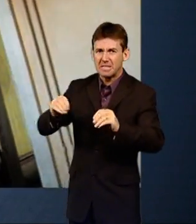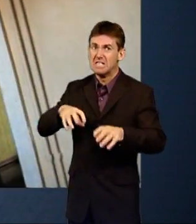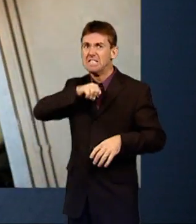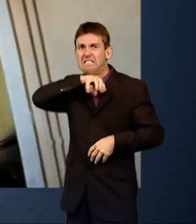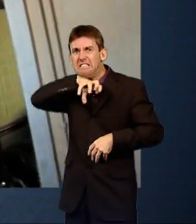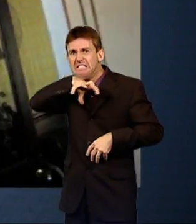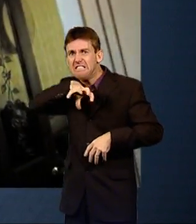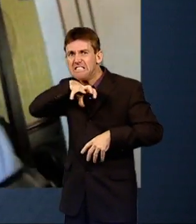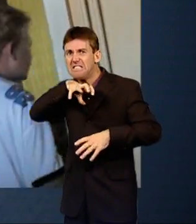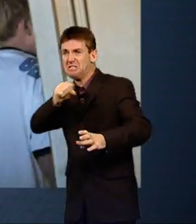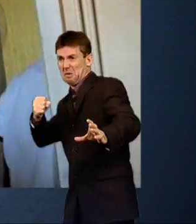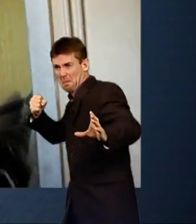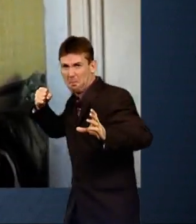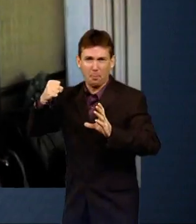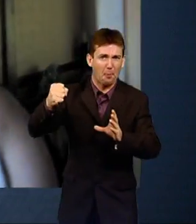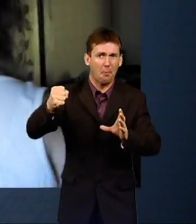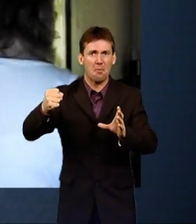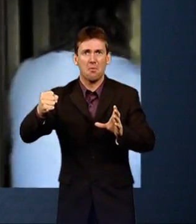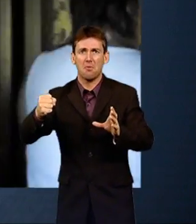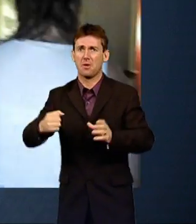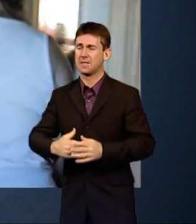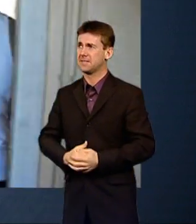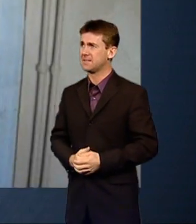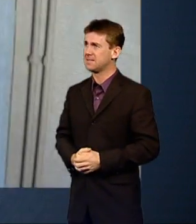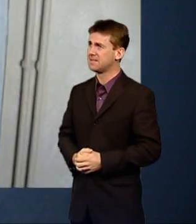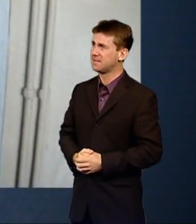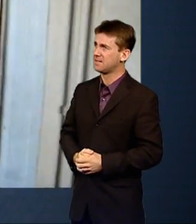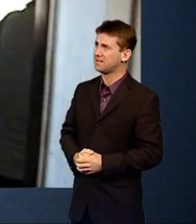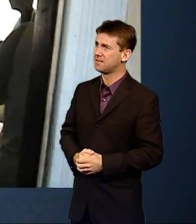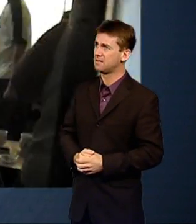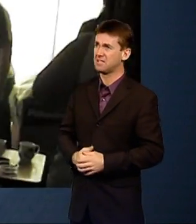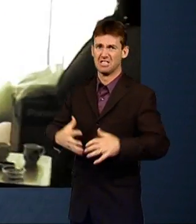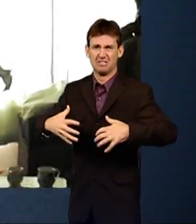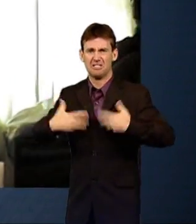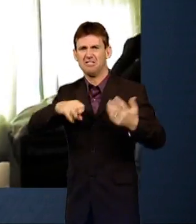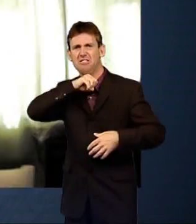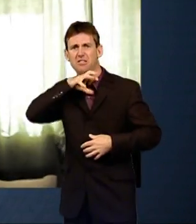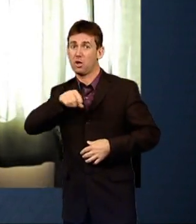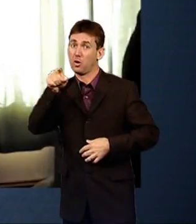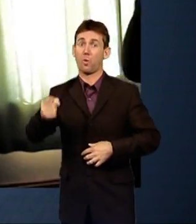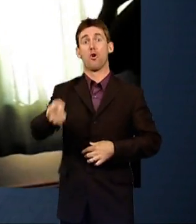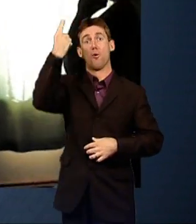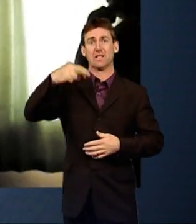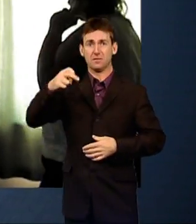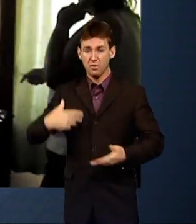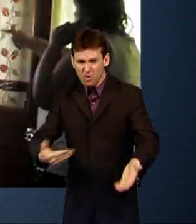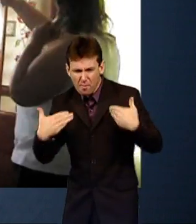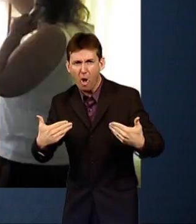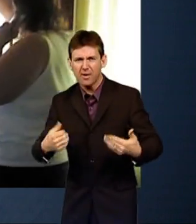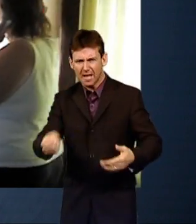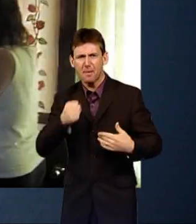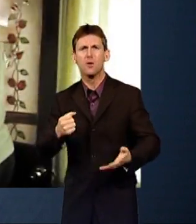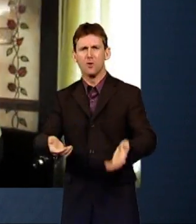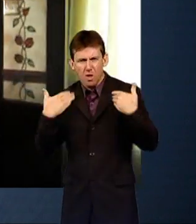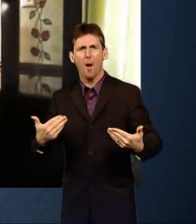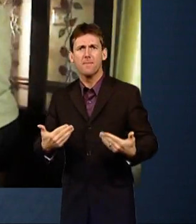Get in. Yeah? my God. Get off them stairs now. Get off them stairs. Get